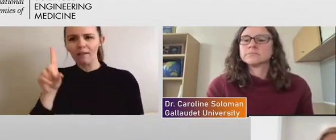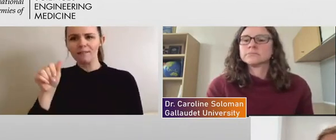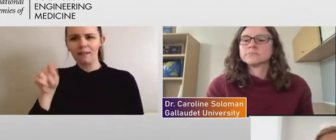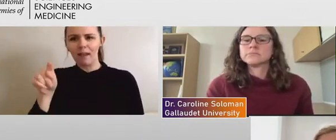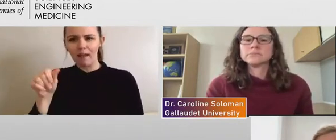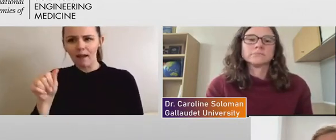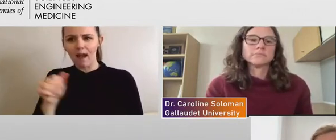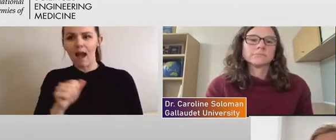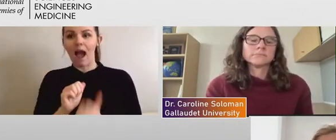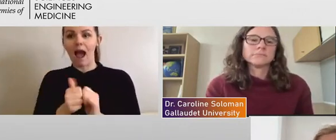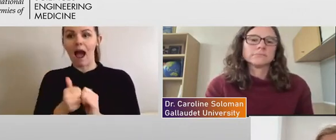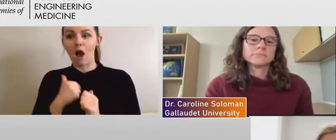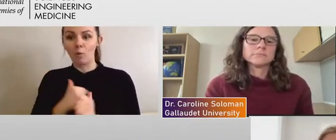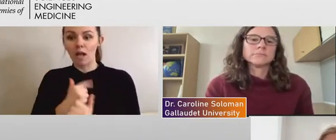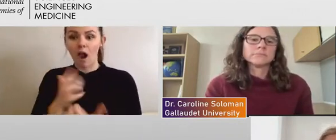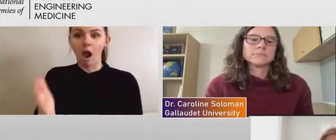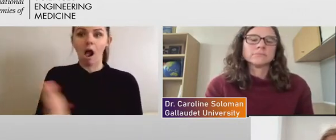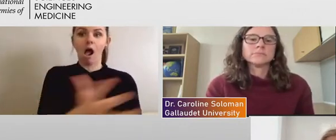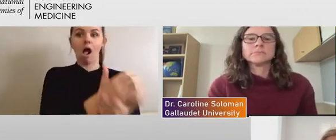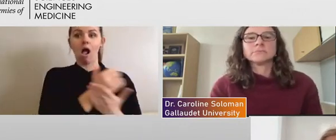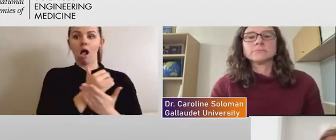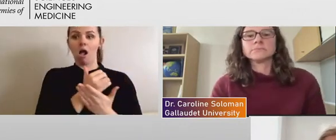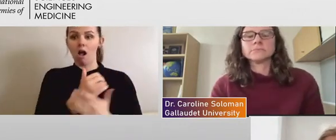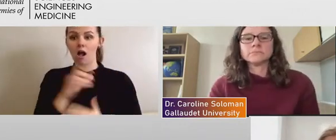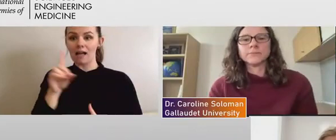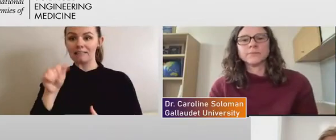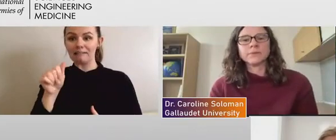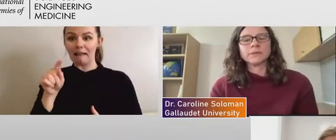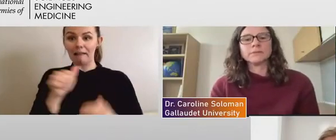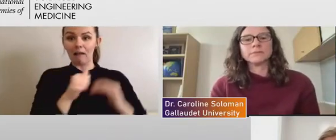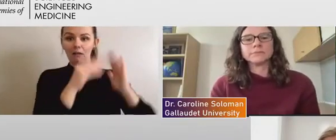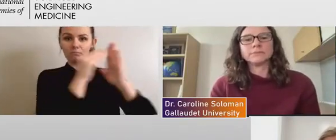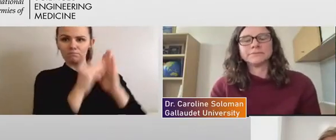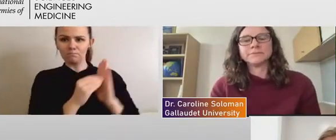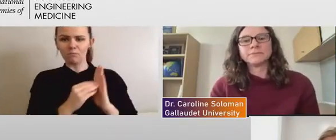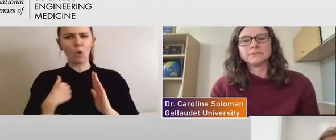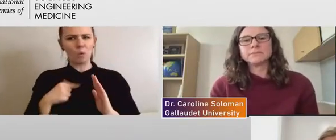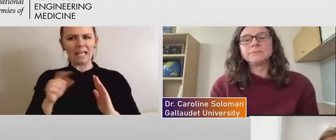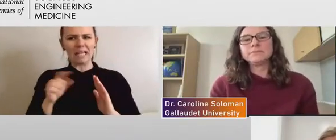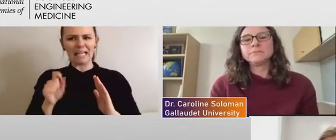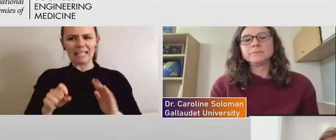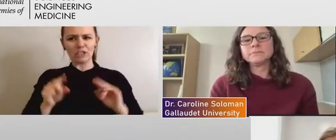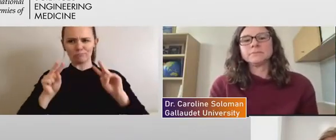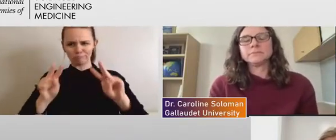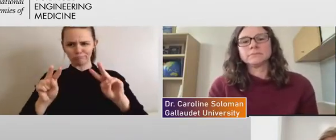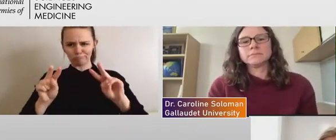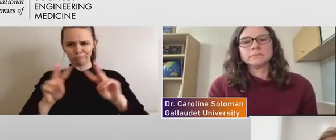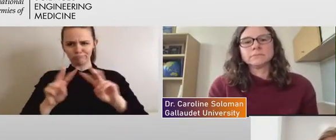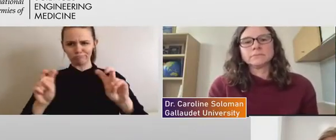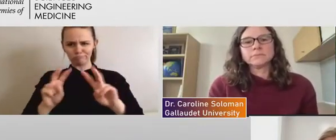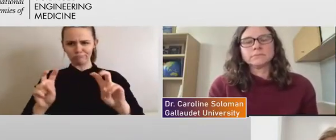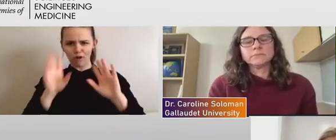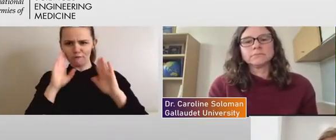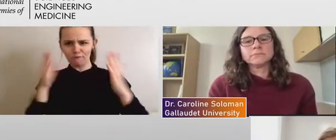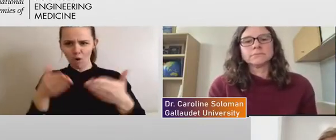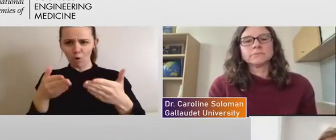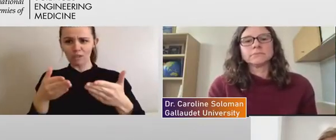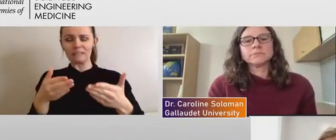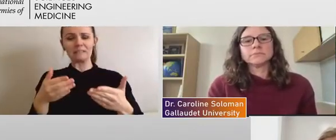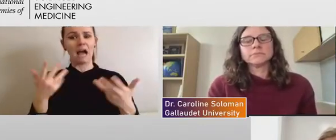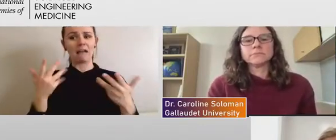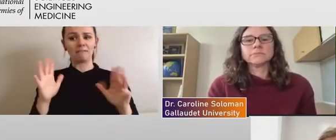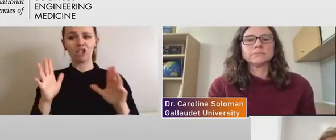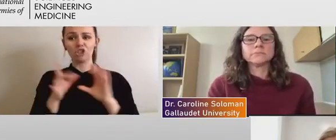I really, really need to look at that. Um, I made a comment that we've been so